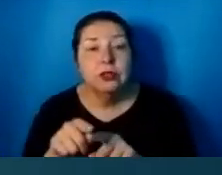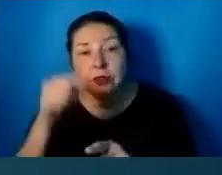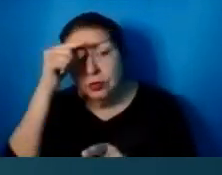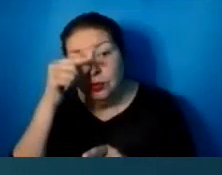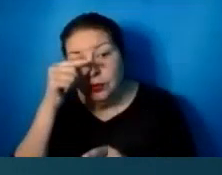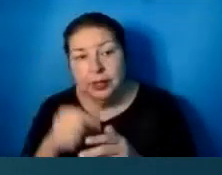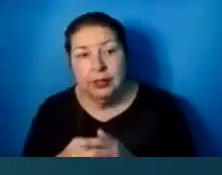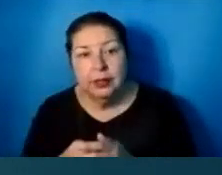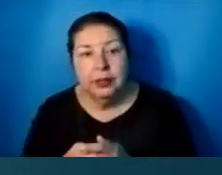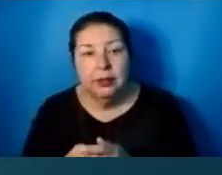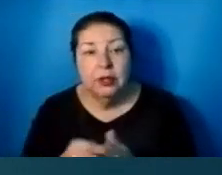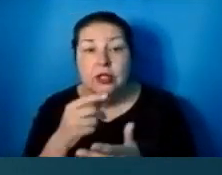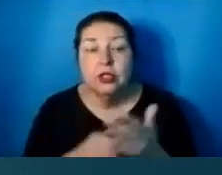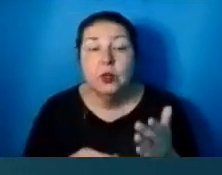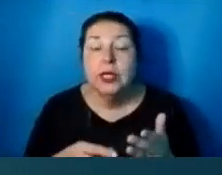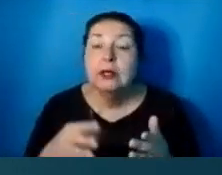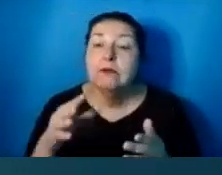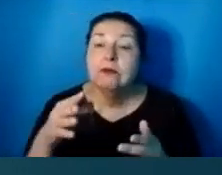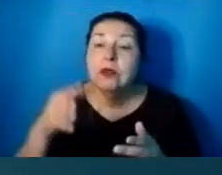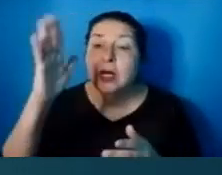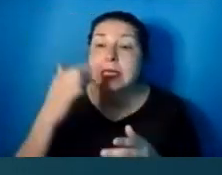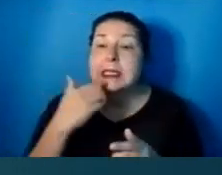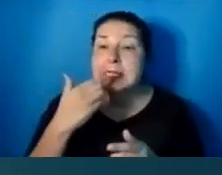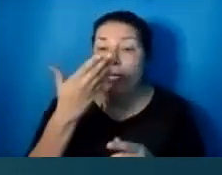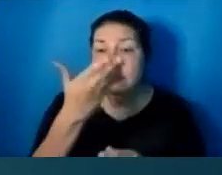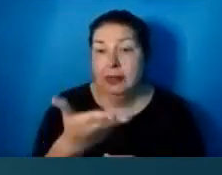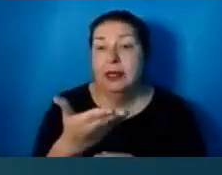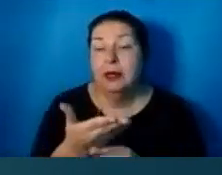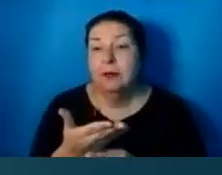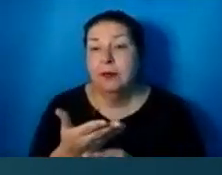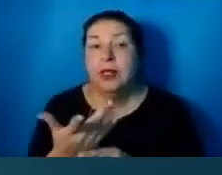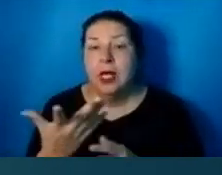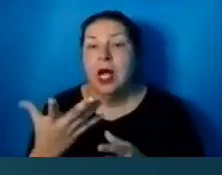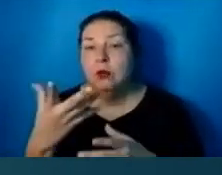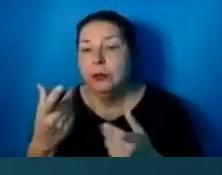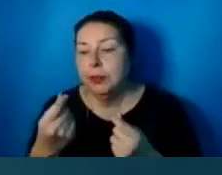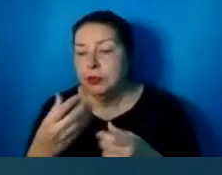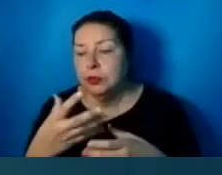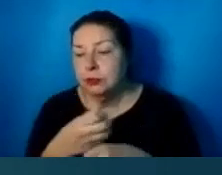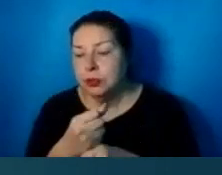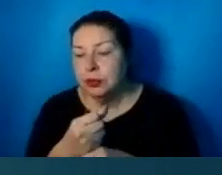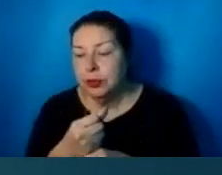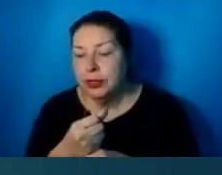What God is saying here, I'm going to highly summarize, is that